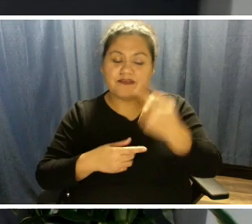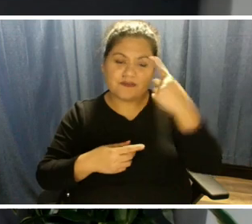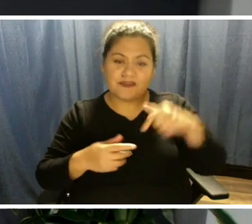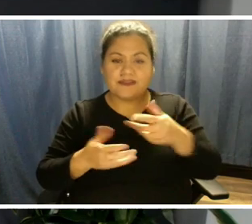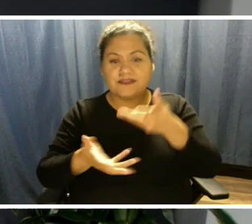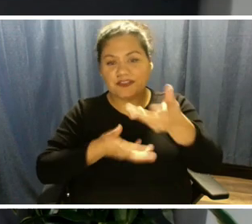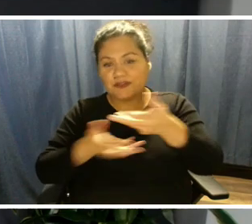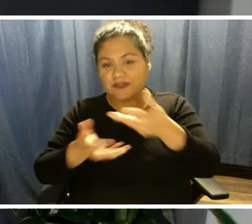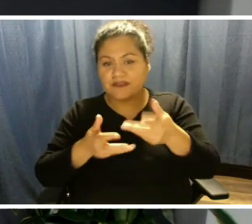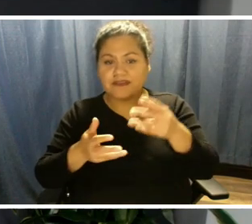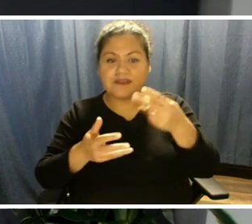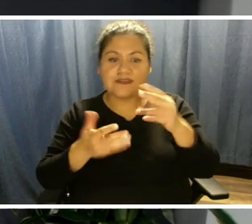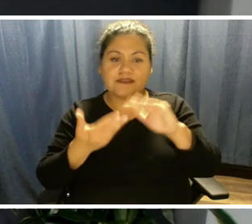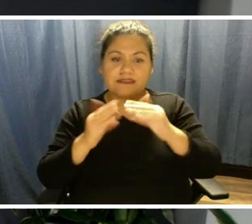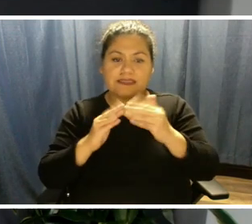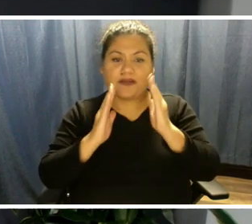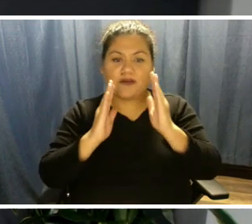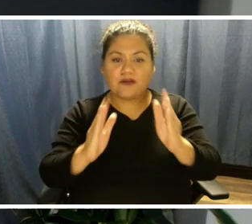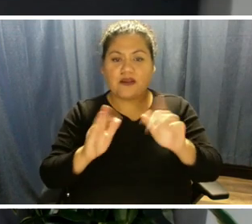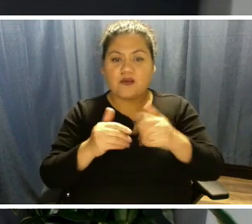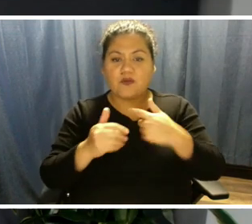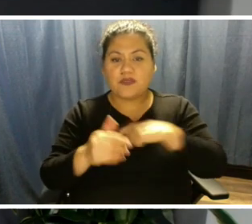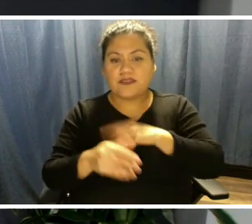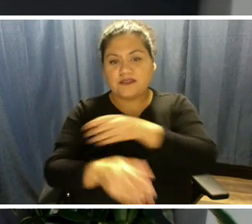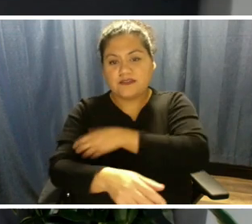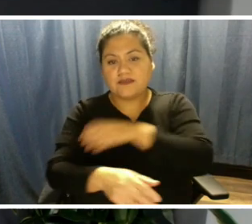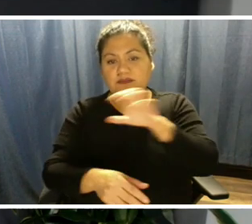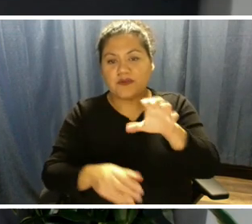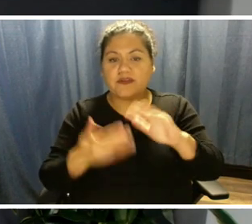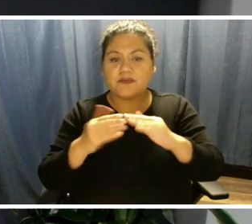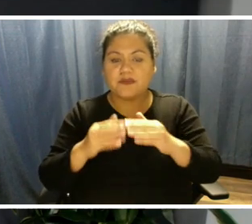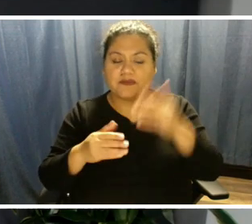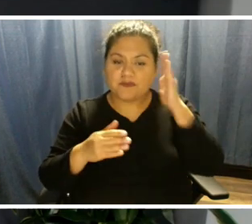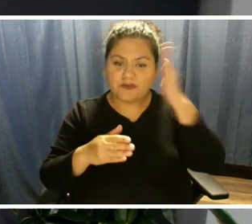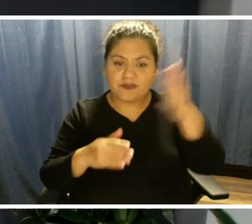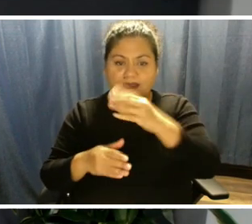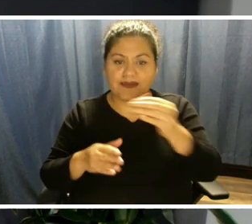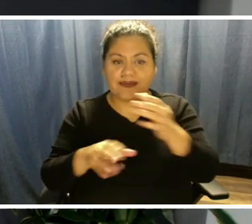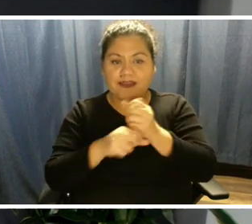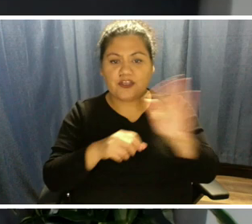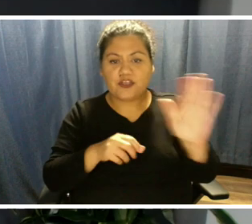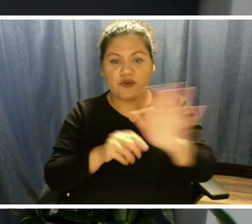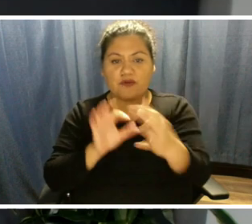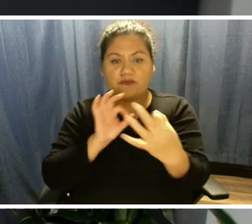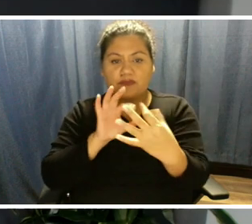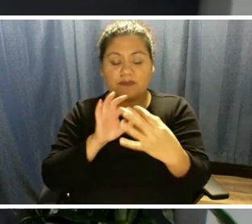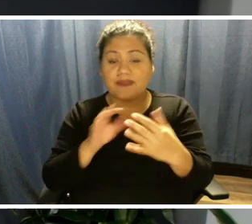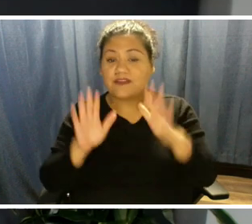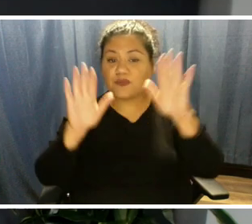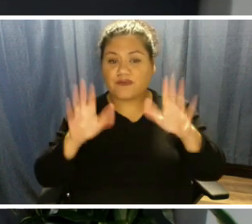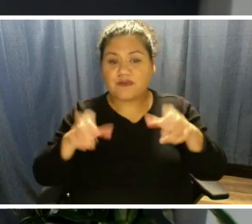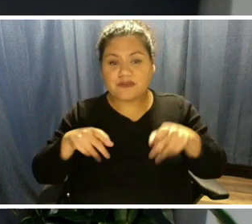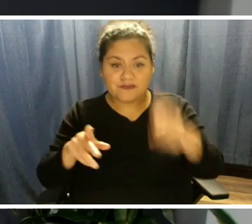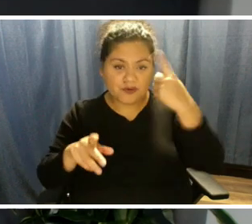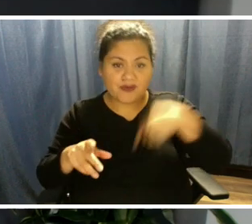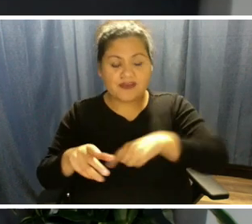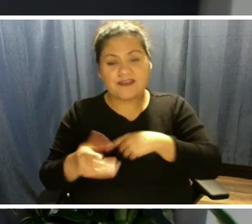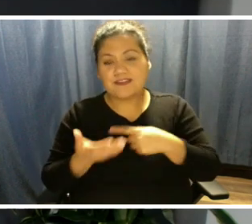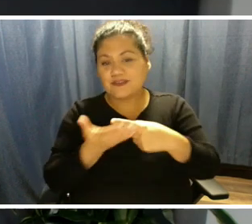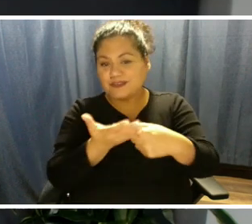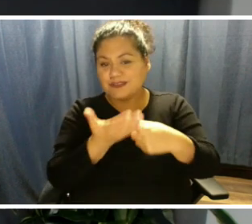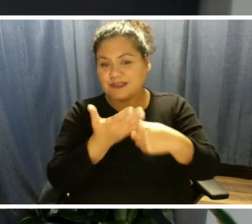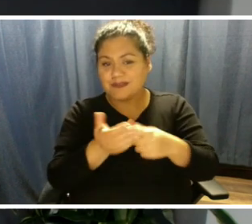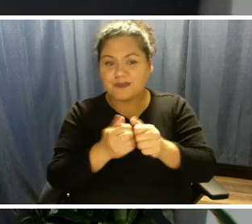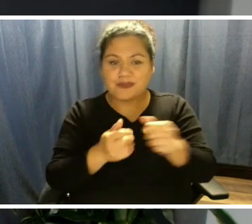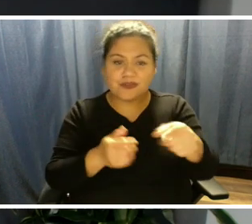about how we need to pair our community in the future and get your feedback. This is a great opportunity for us to speak to you directly and answer your questions